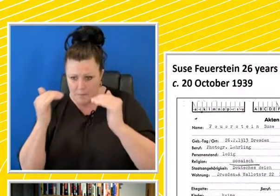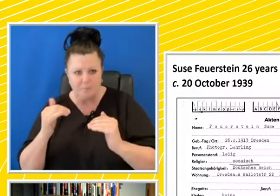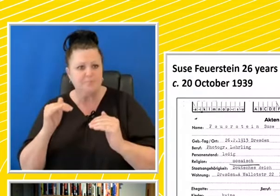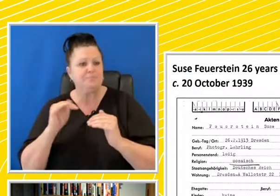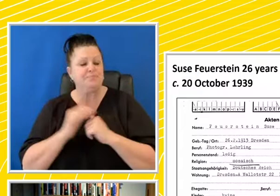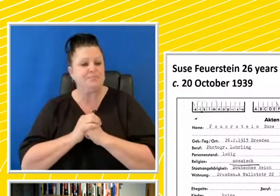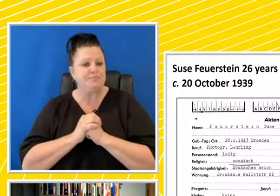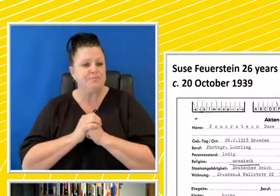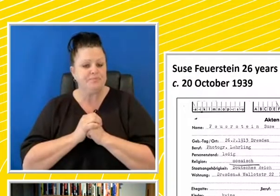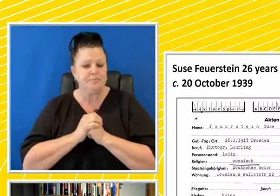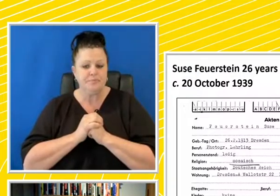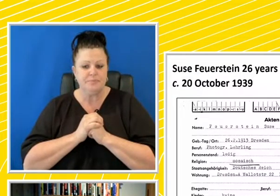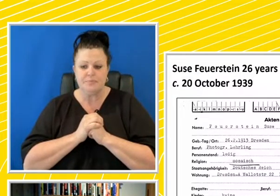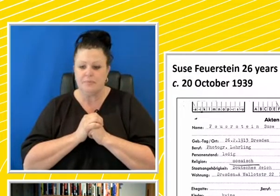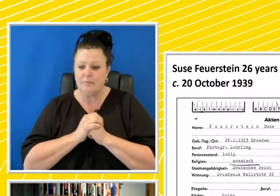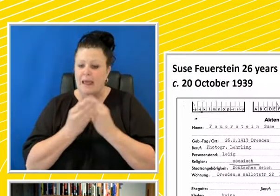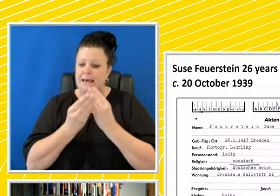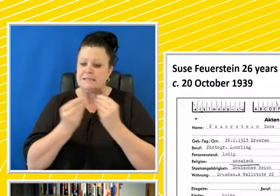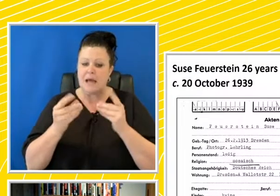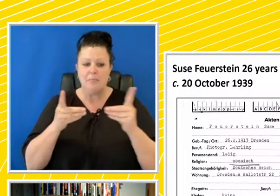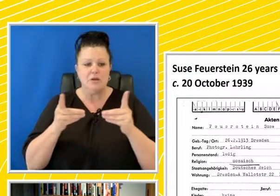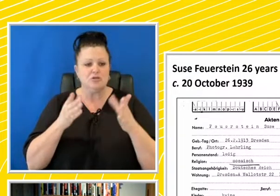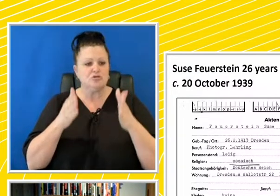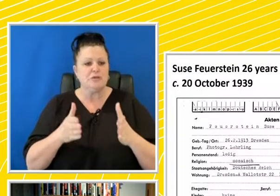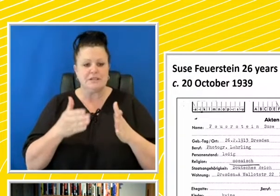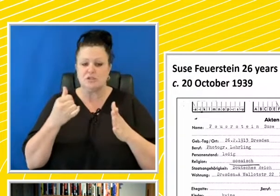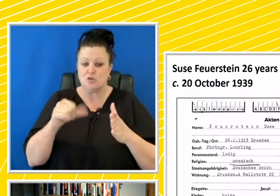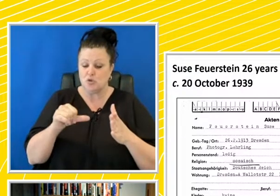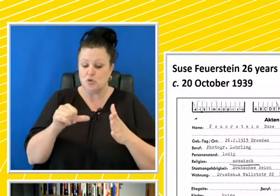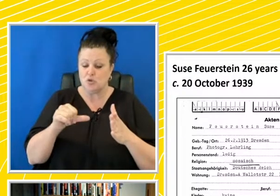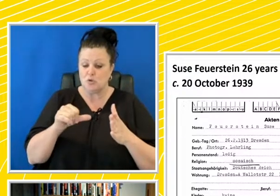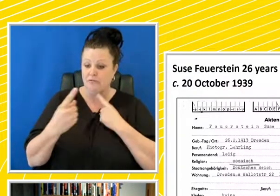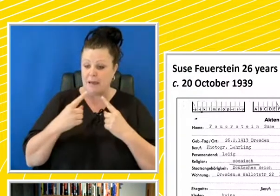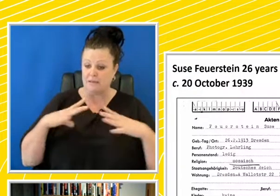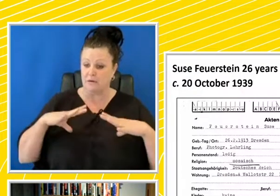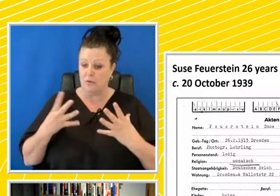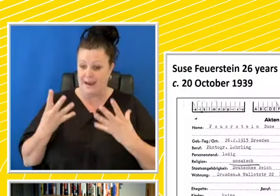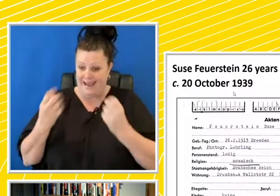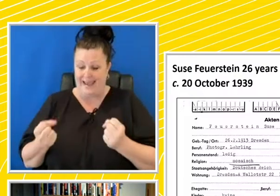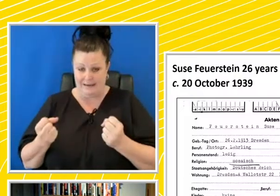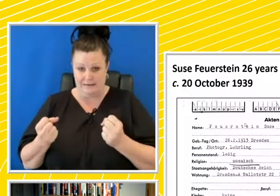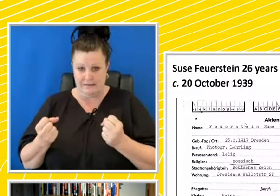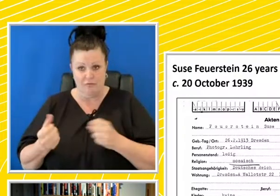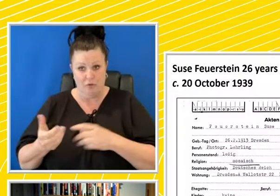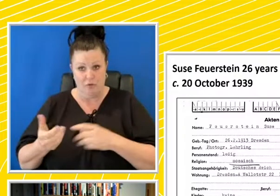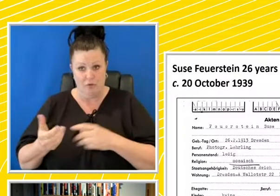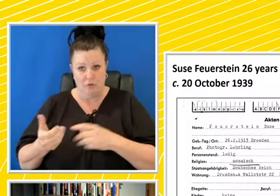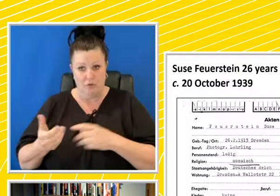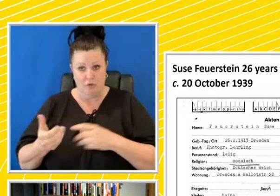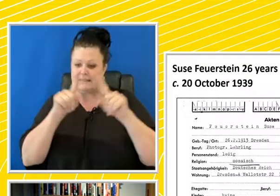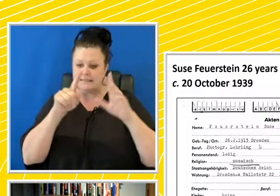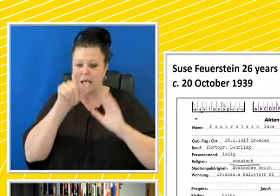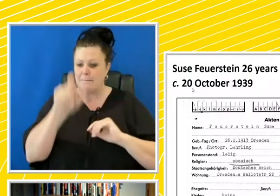And some of the directors used information they already had on hand. So this is a patient identification